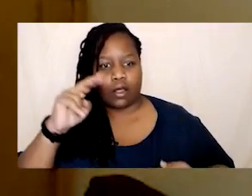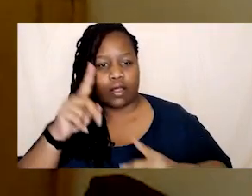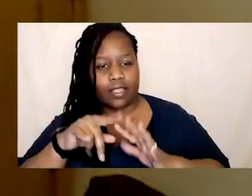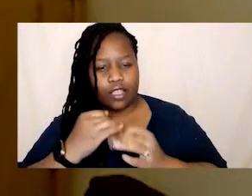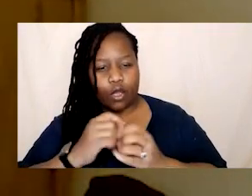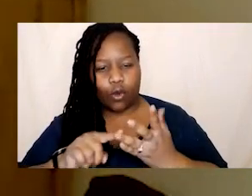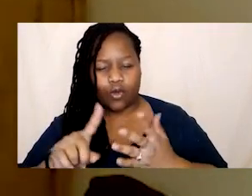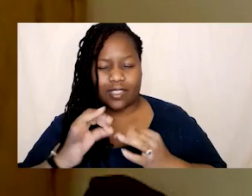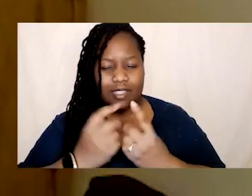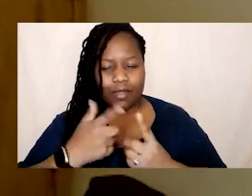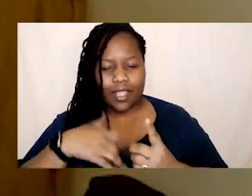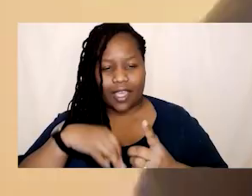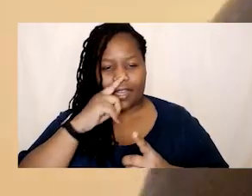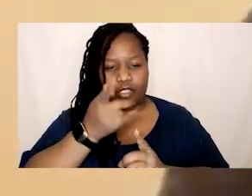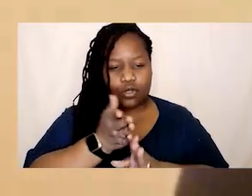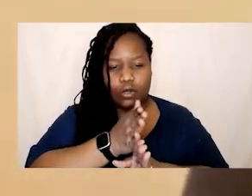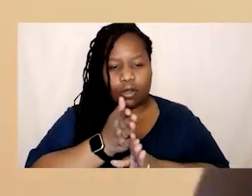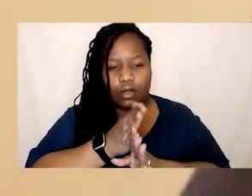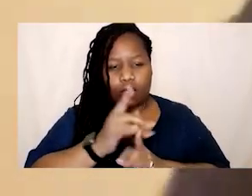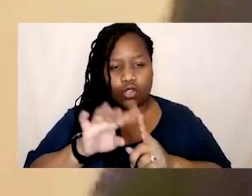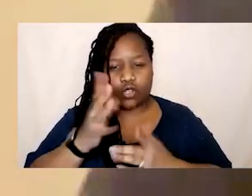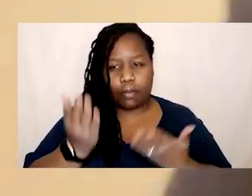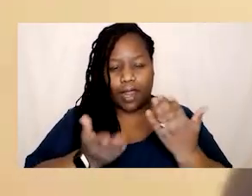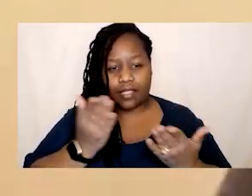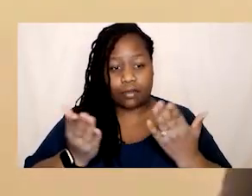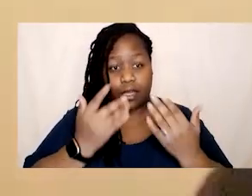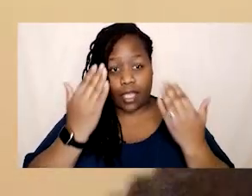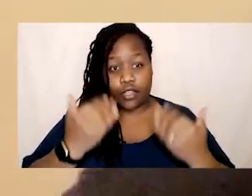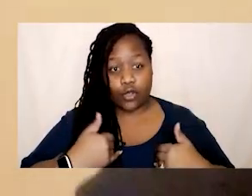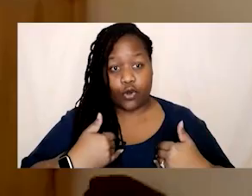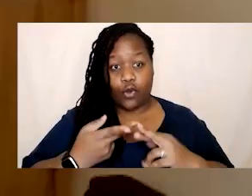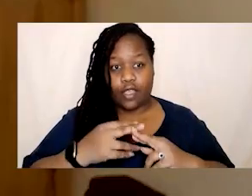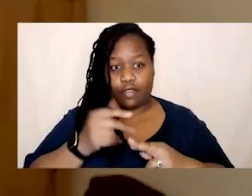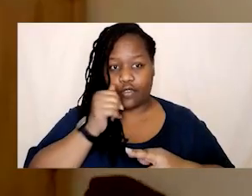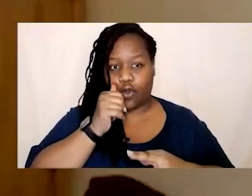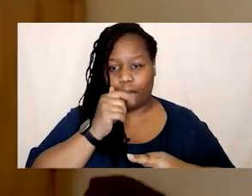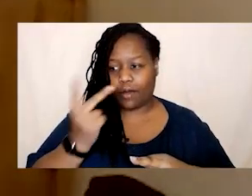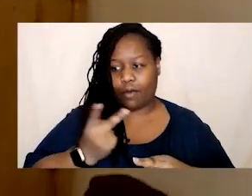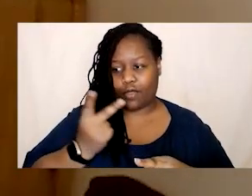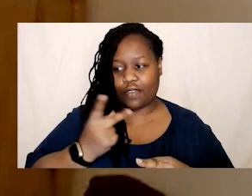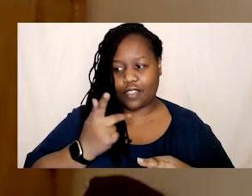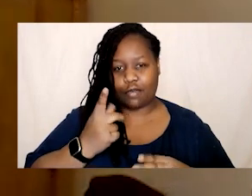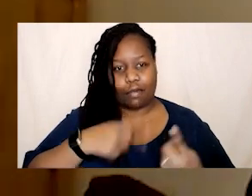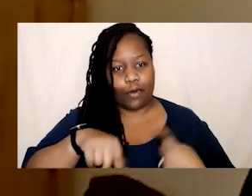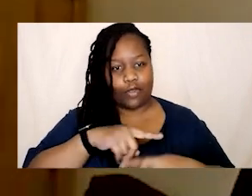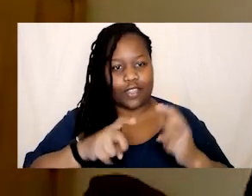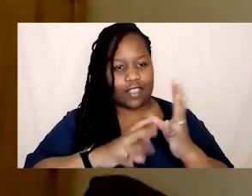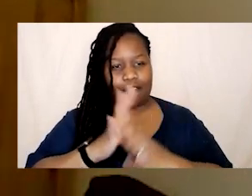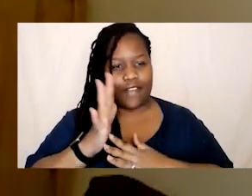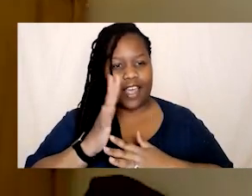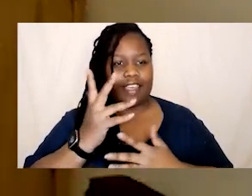my entire career yeah don't know if you know this about me and Shay but we are both fire signs so we like to be in the spotlight